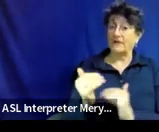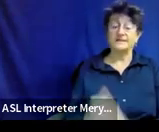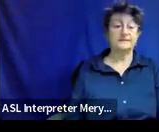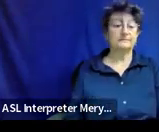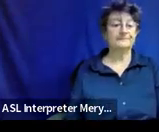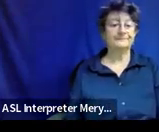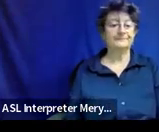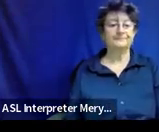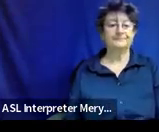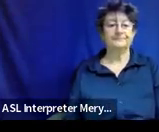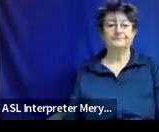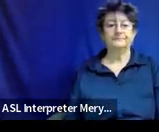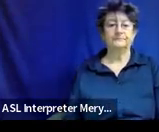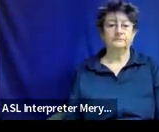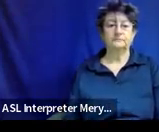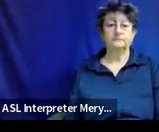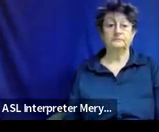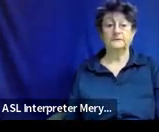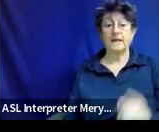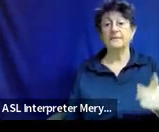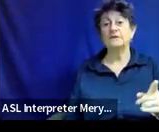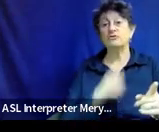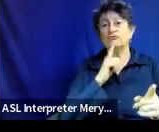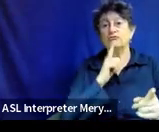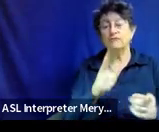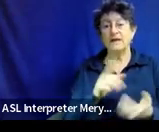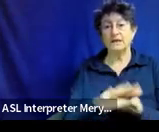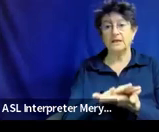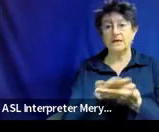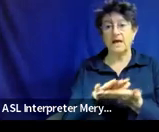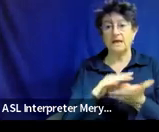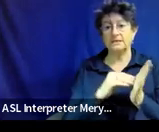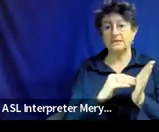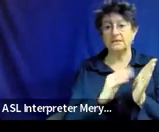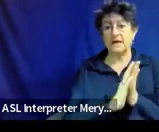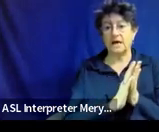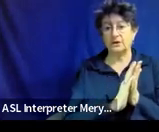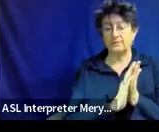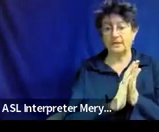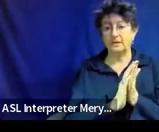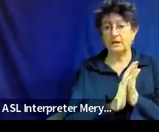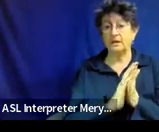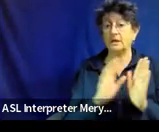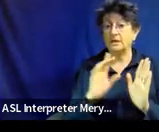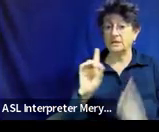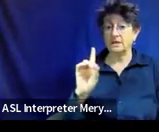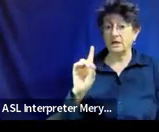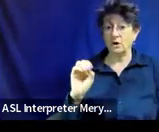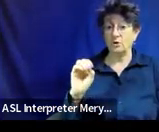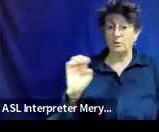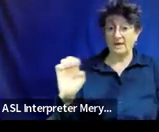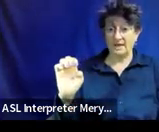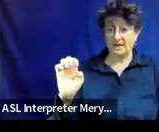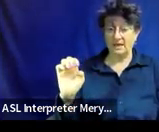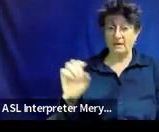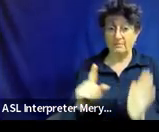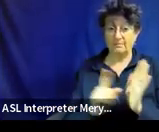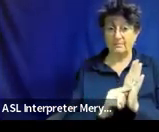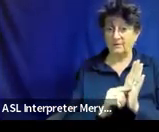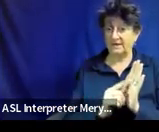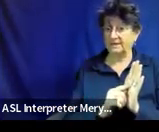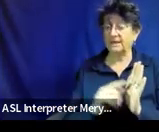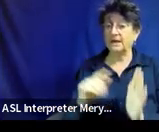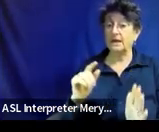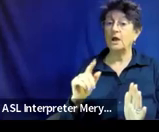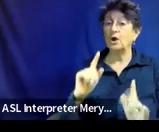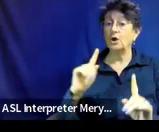And this is a really nice document. The U.S. Department of Education put out this Q&A. It's not very long, and it's